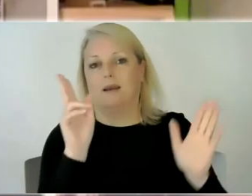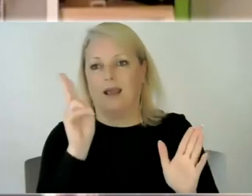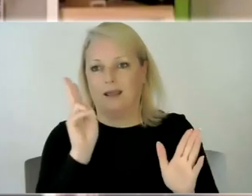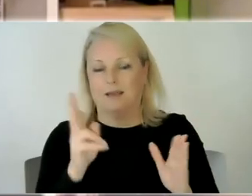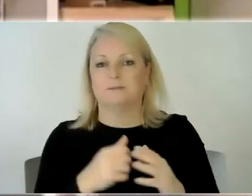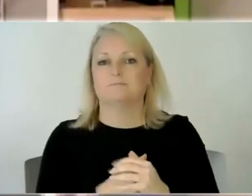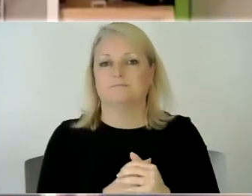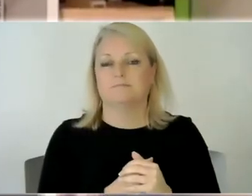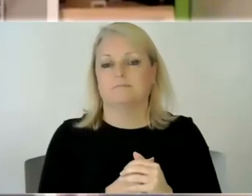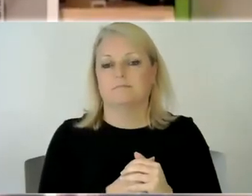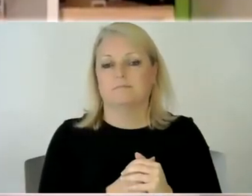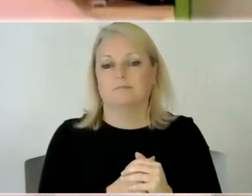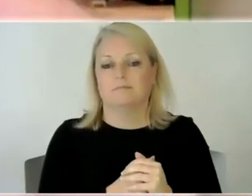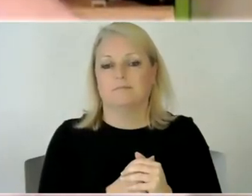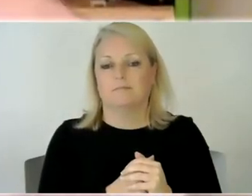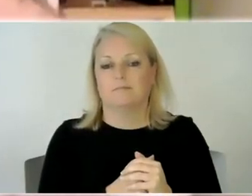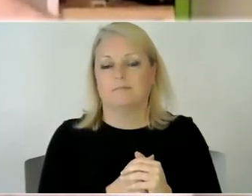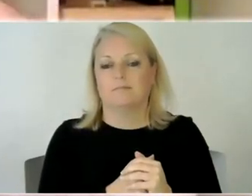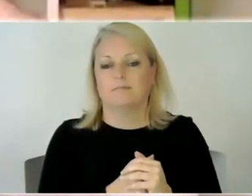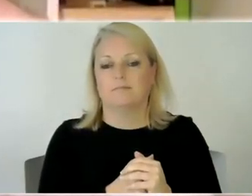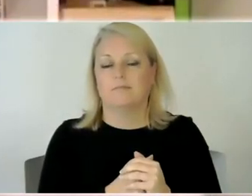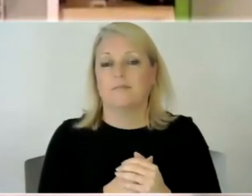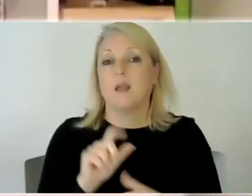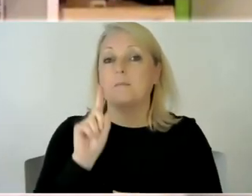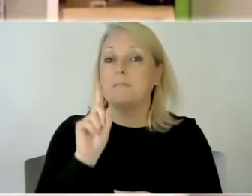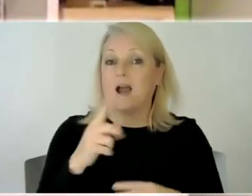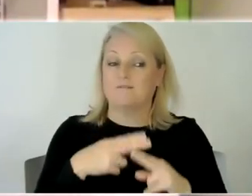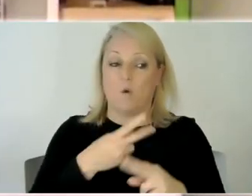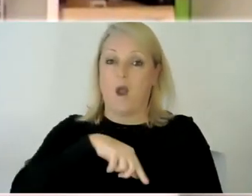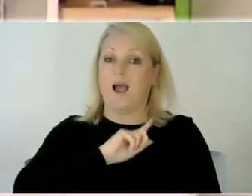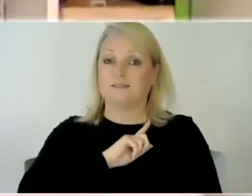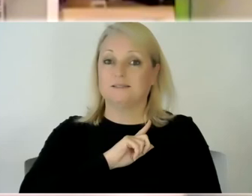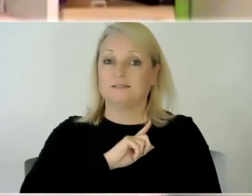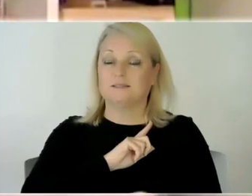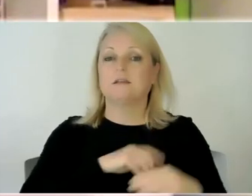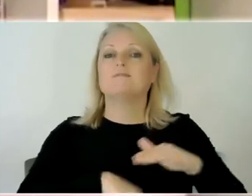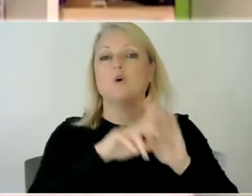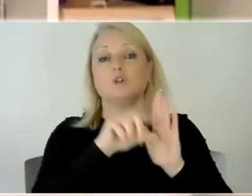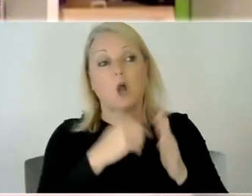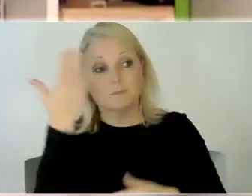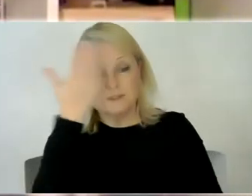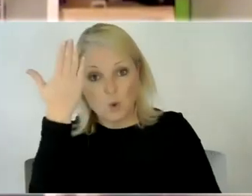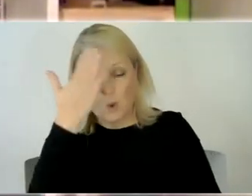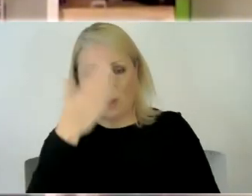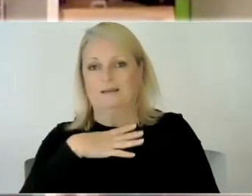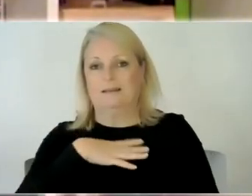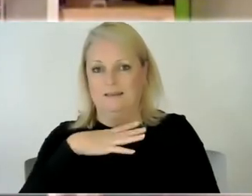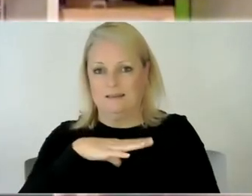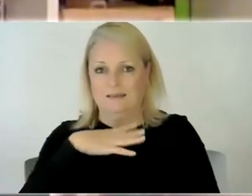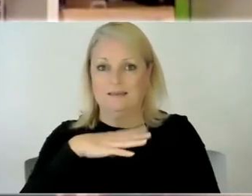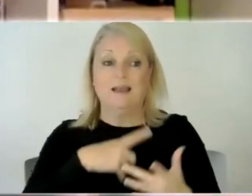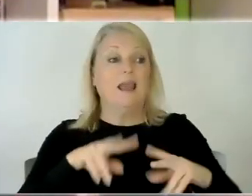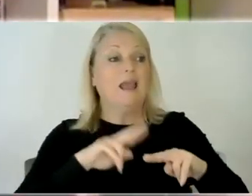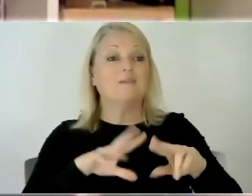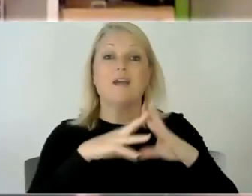it's as usual um but for us it's just full-time school is you know if if everything